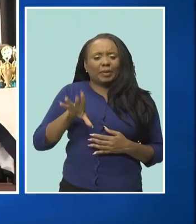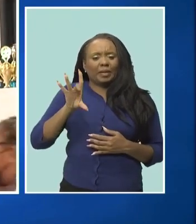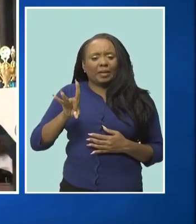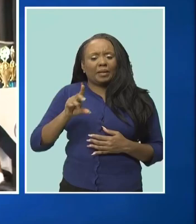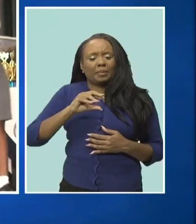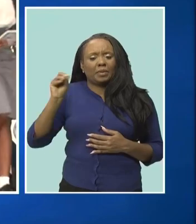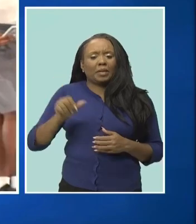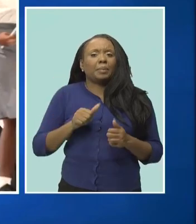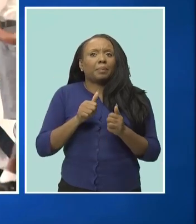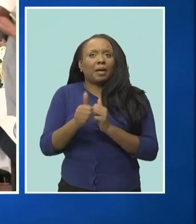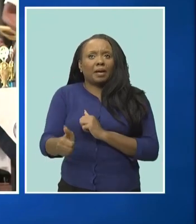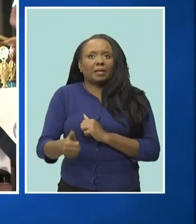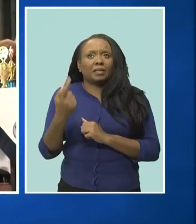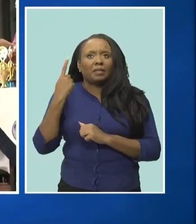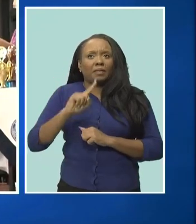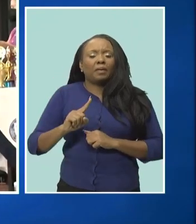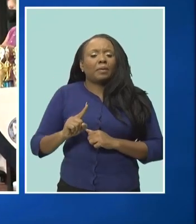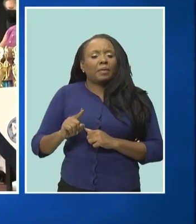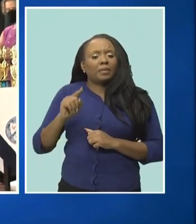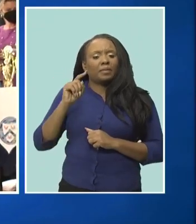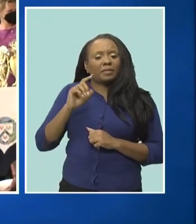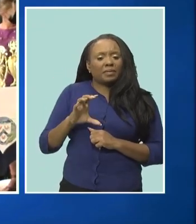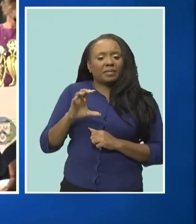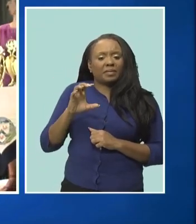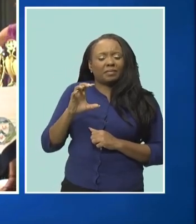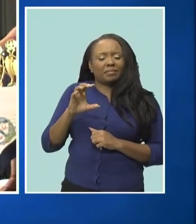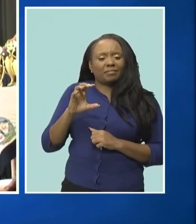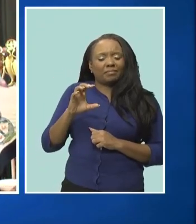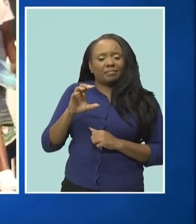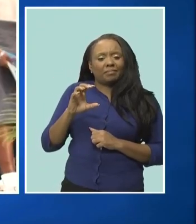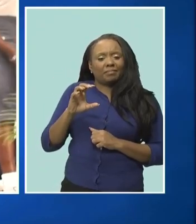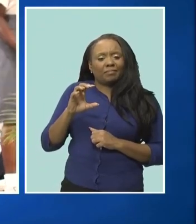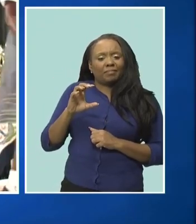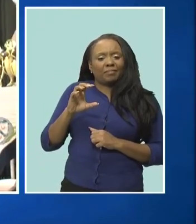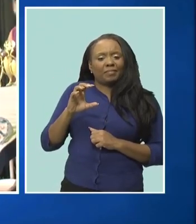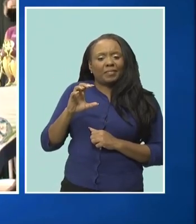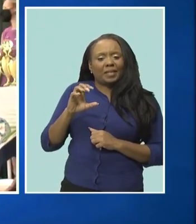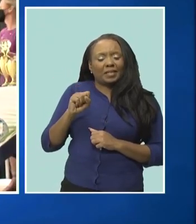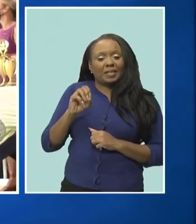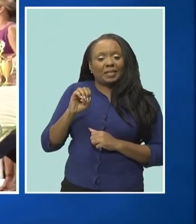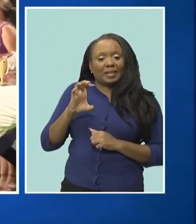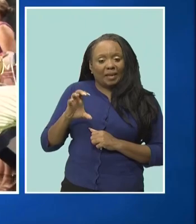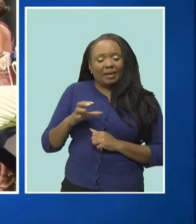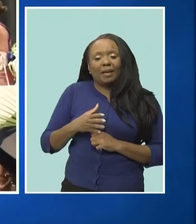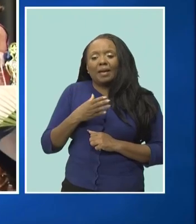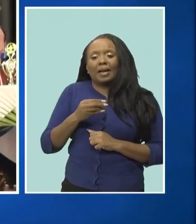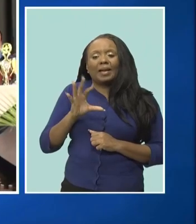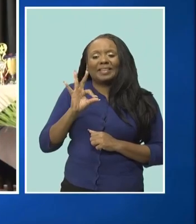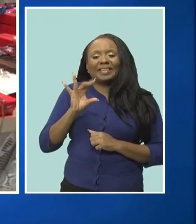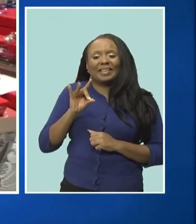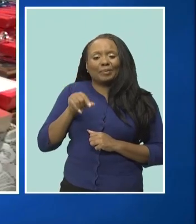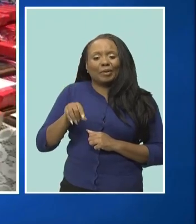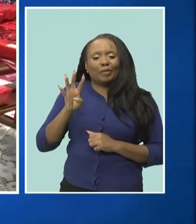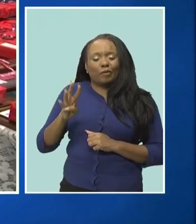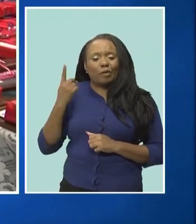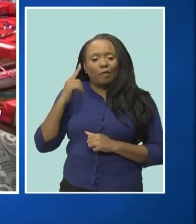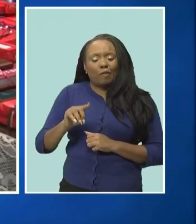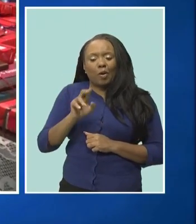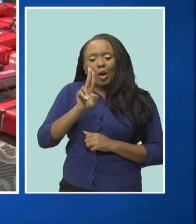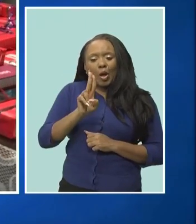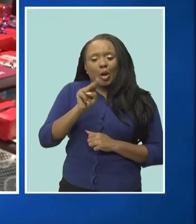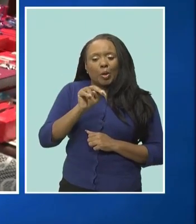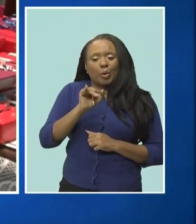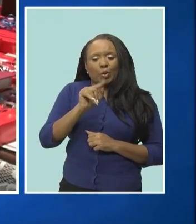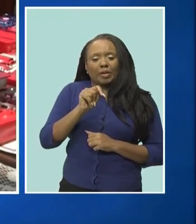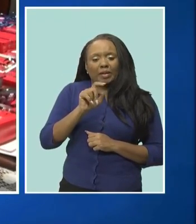pass rate in the caribbean secondary examination certificate and 98.4 percent for units one and two